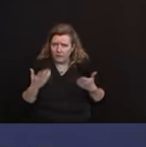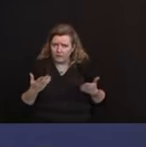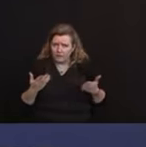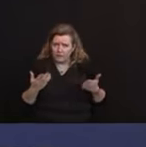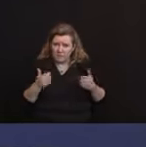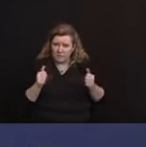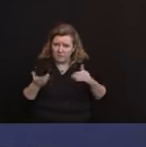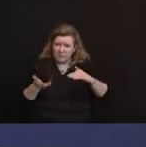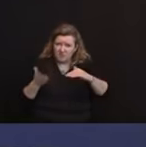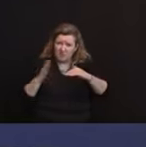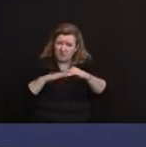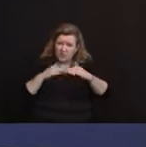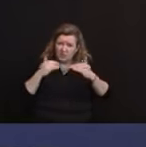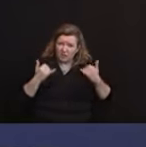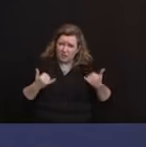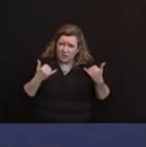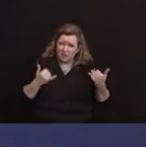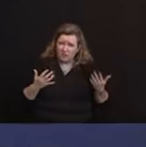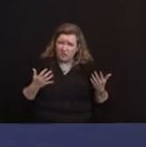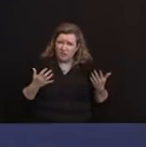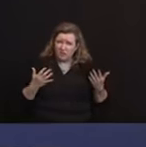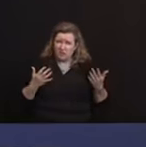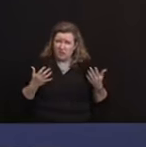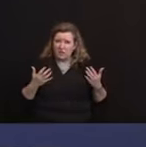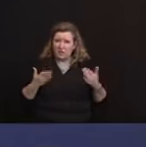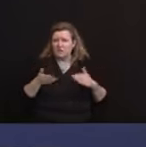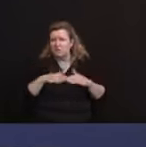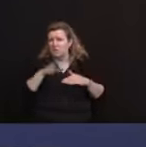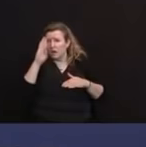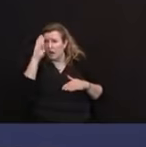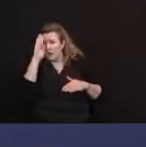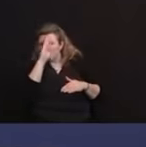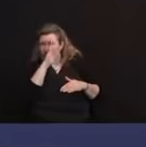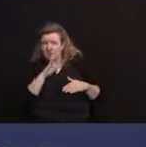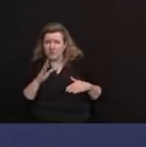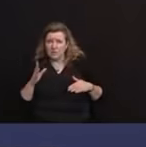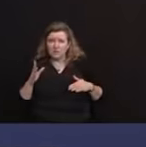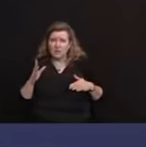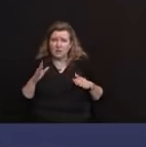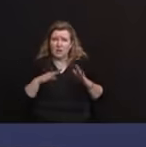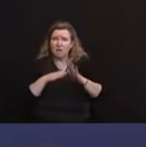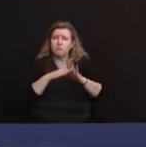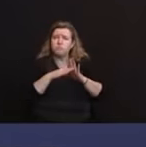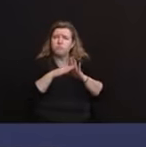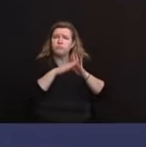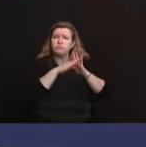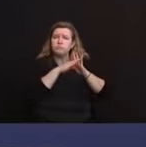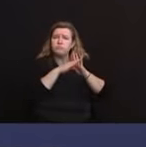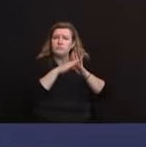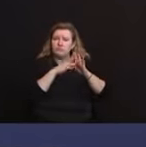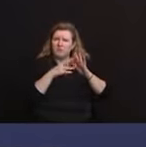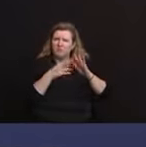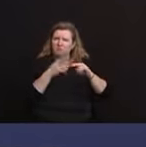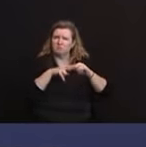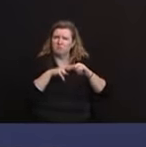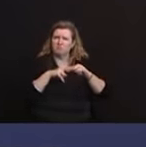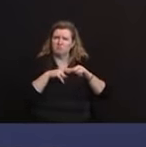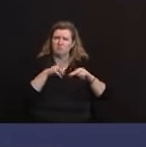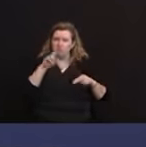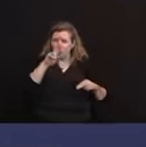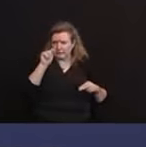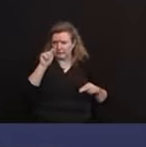increase in hospitalizations has been slight, although steady. The rate of transmission keeps trending downward. So